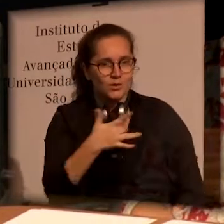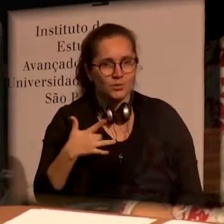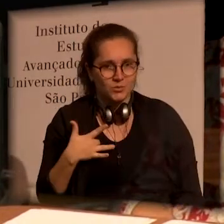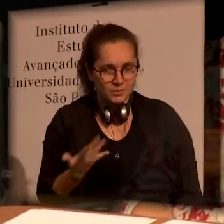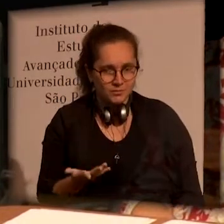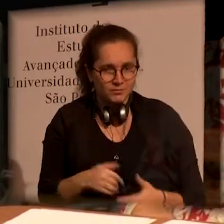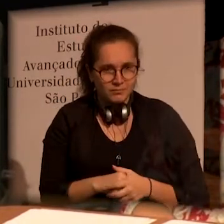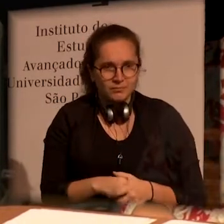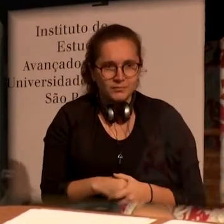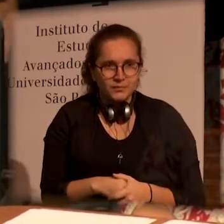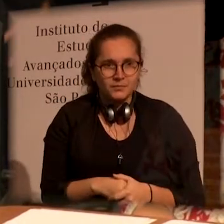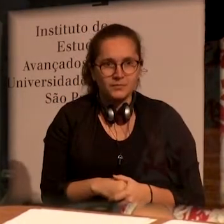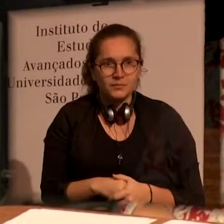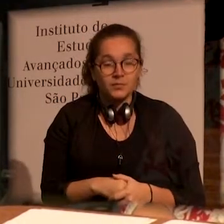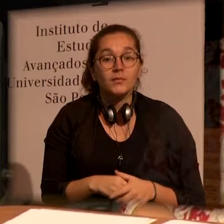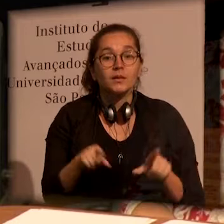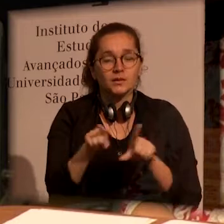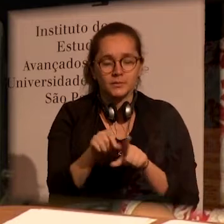health.